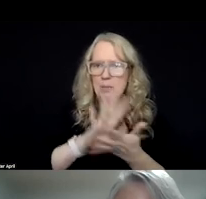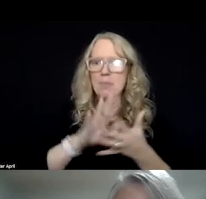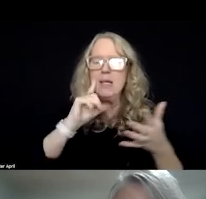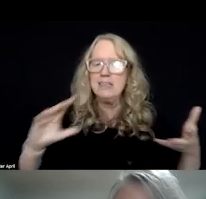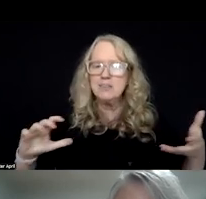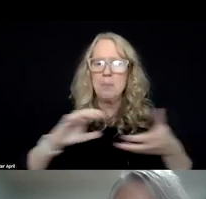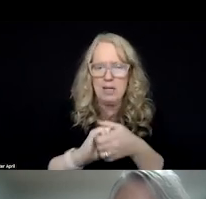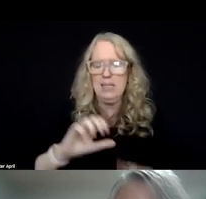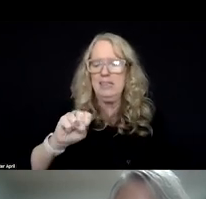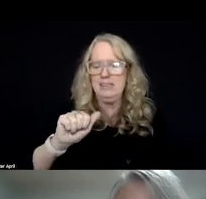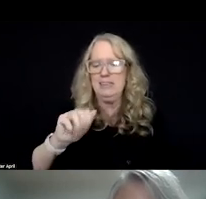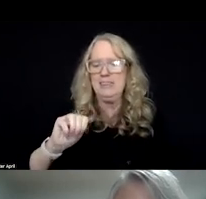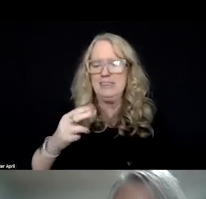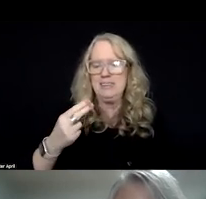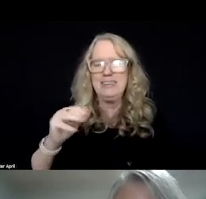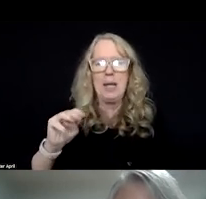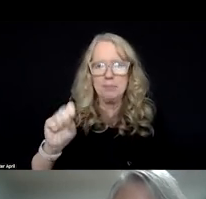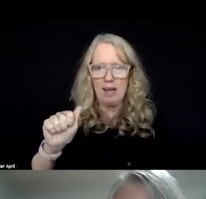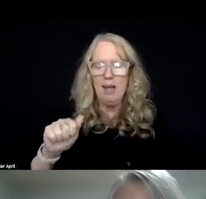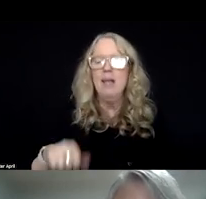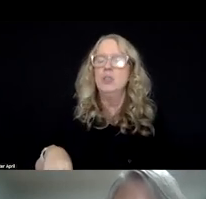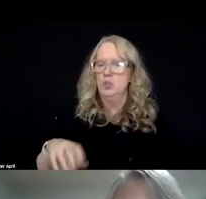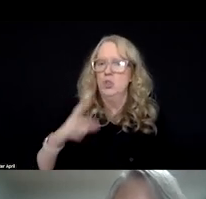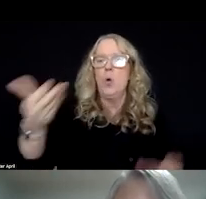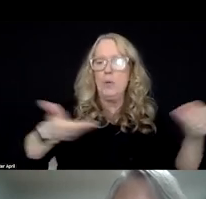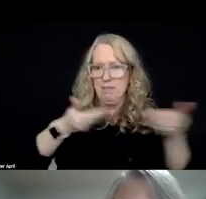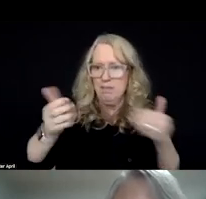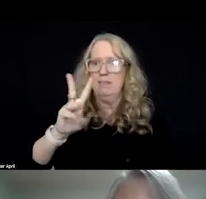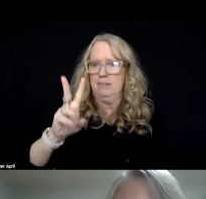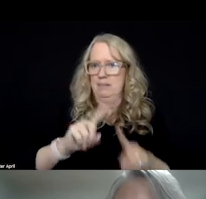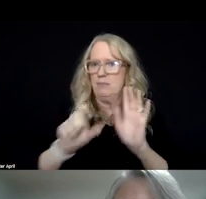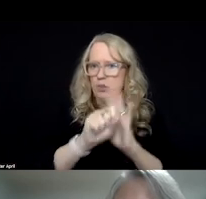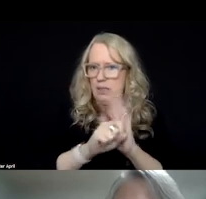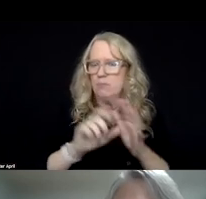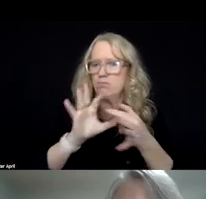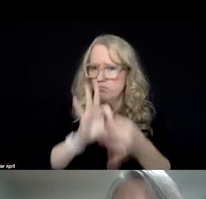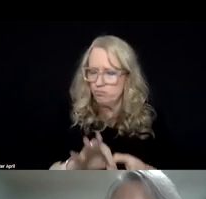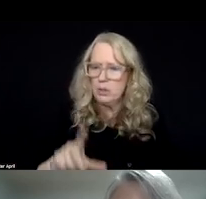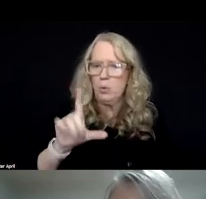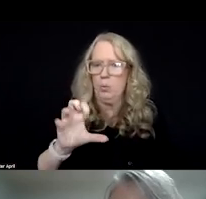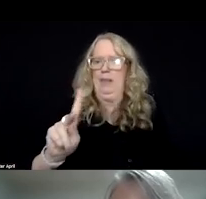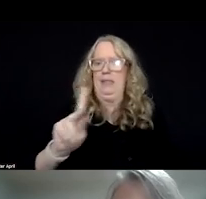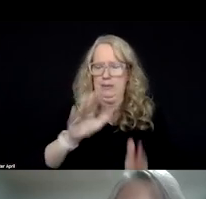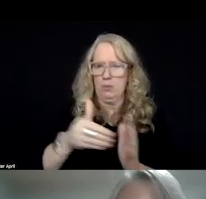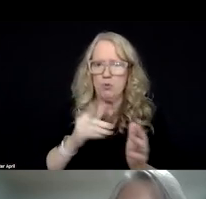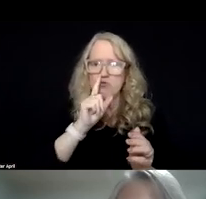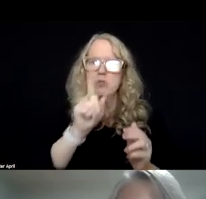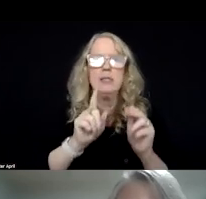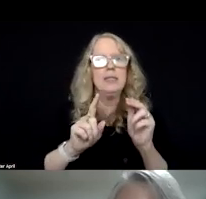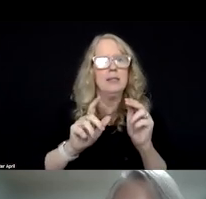with SAMHSA. And we also invited six states to work with the LINC Center to really build that